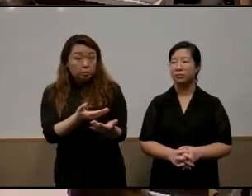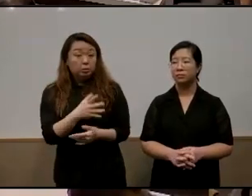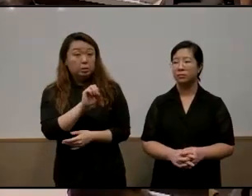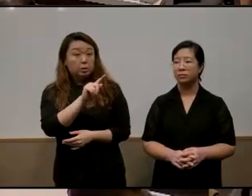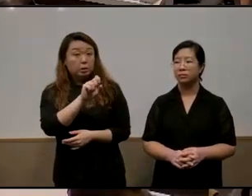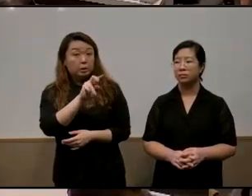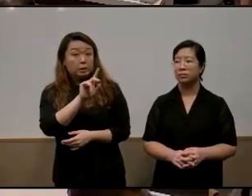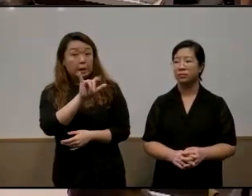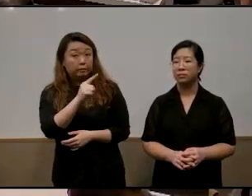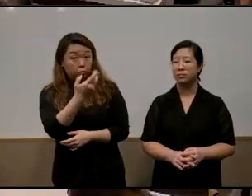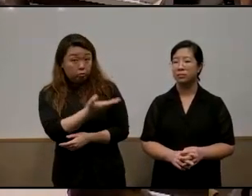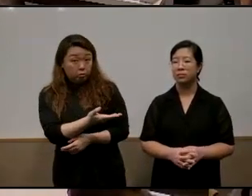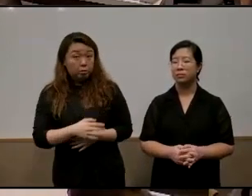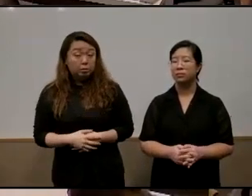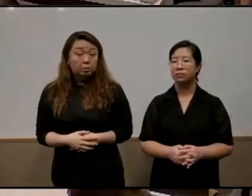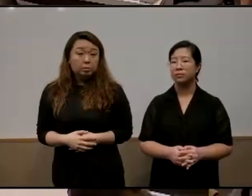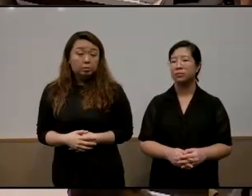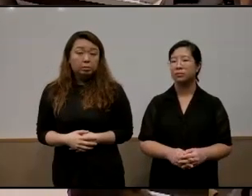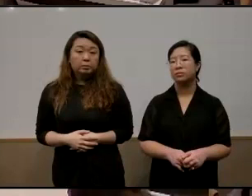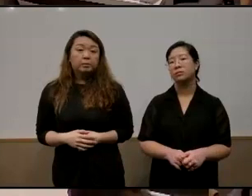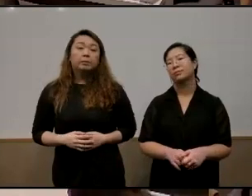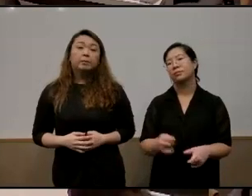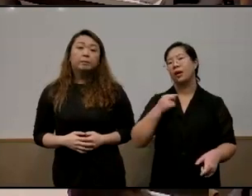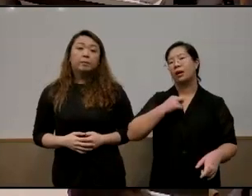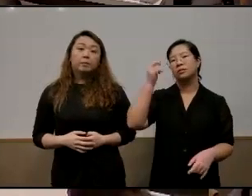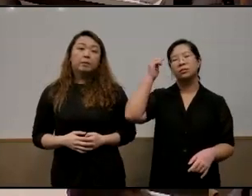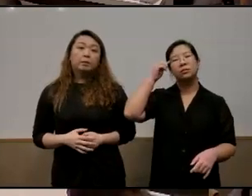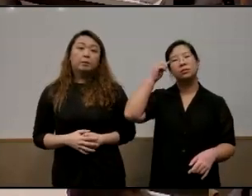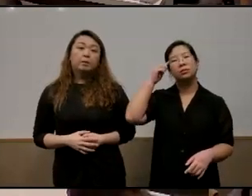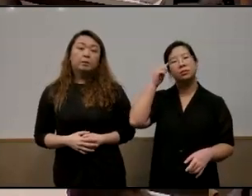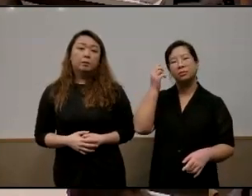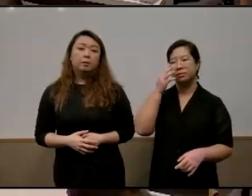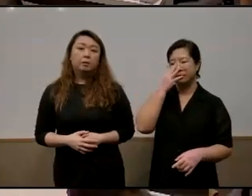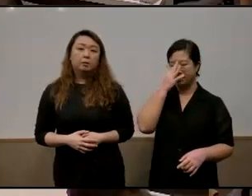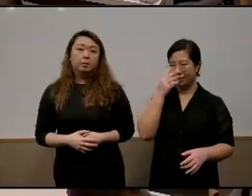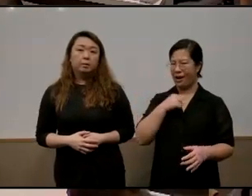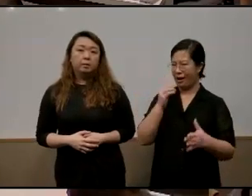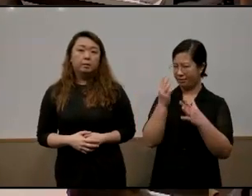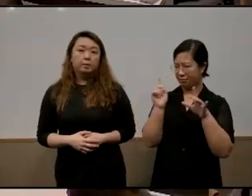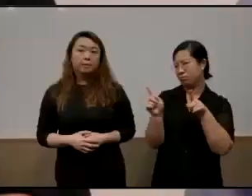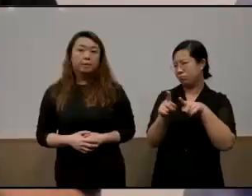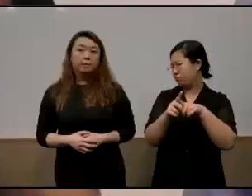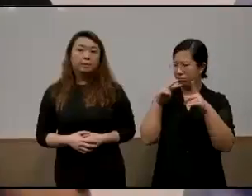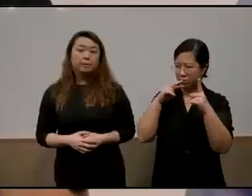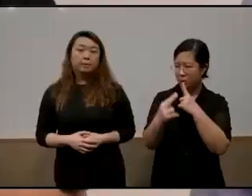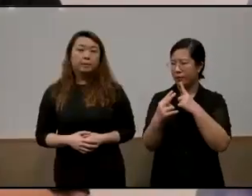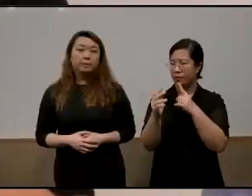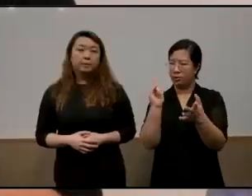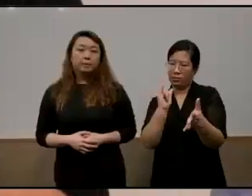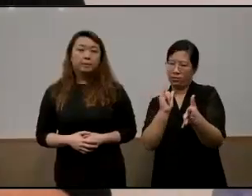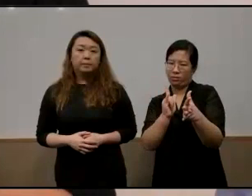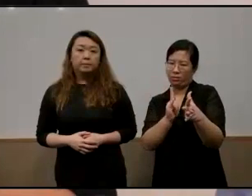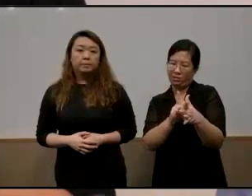stanley first maybe i think uh i share the view that uh the entrenched